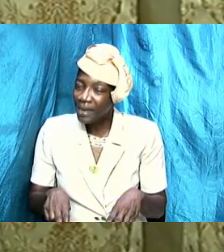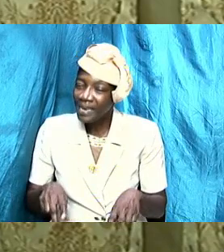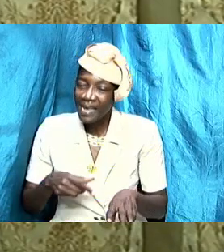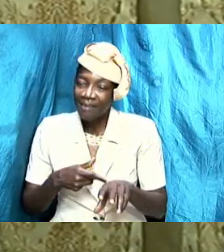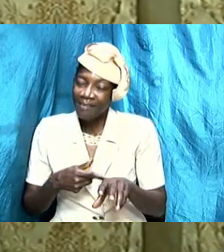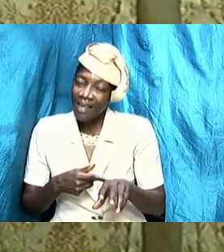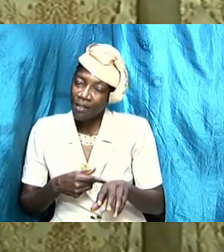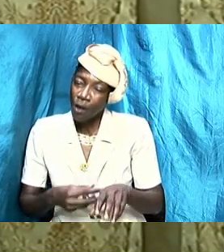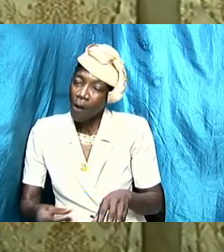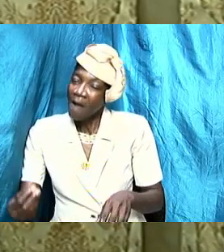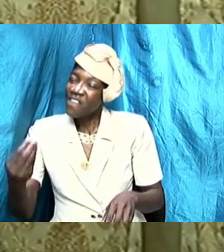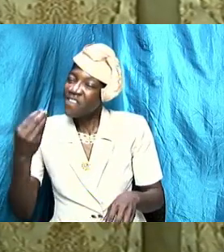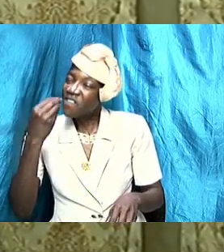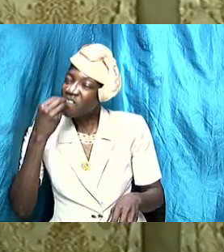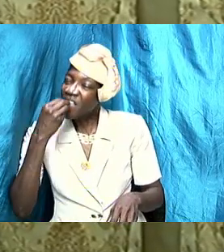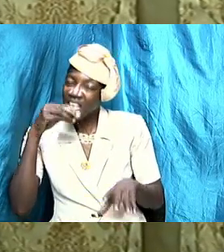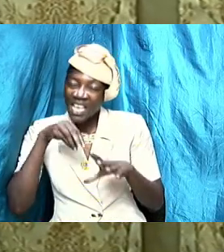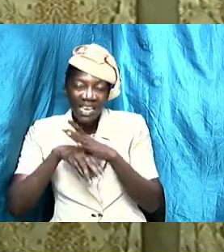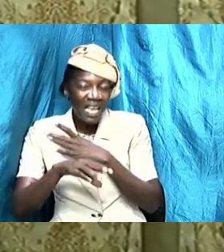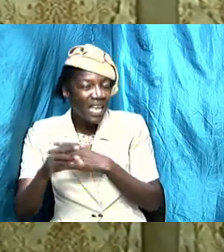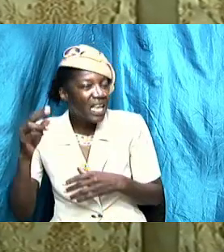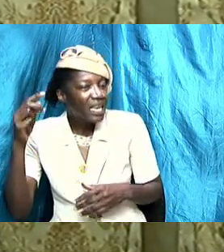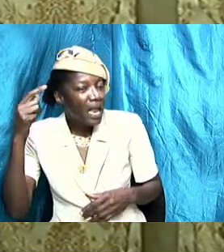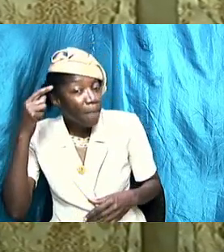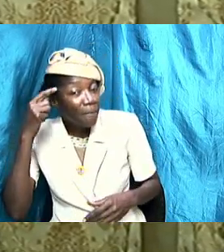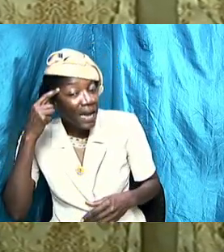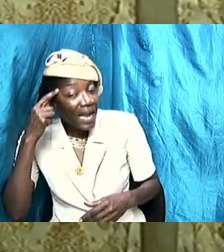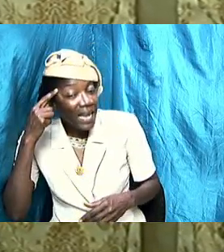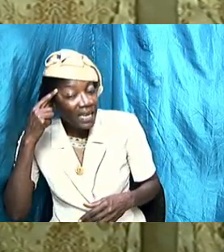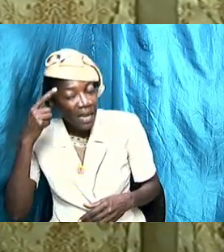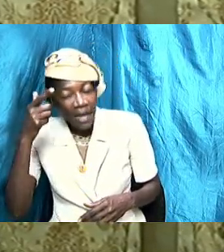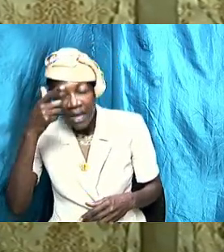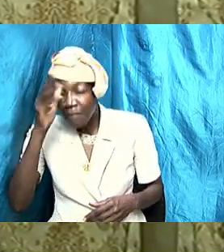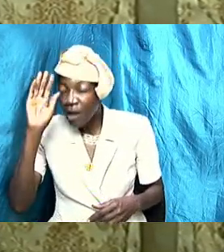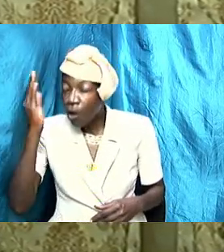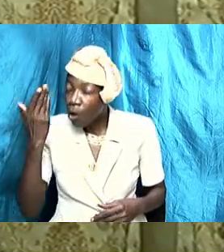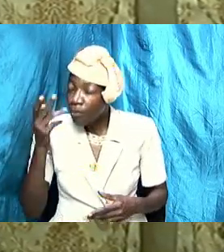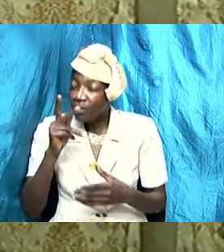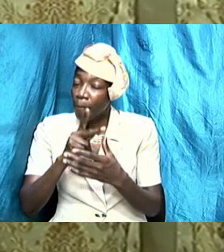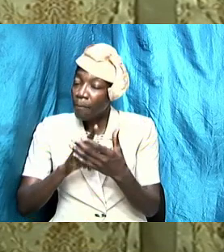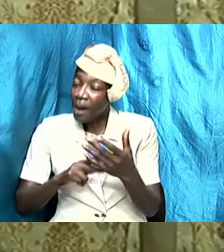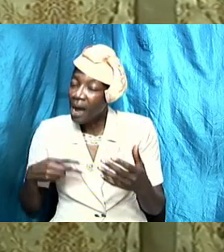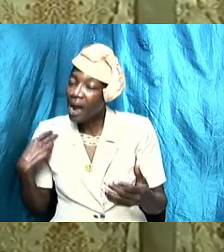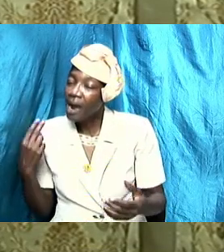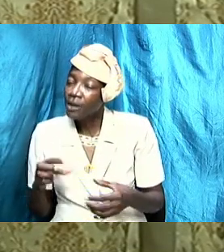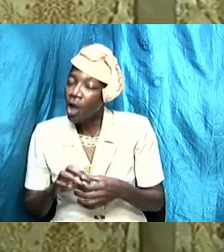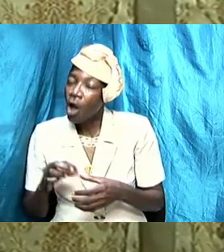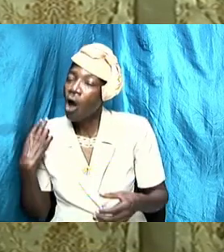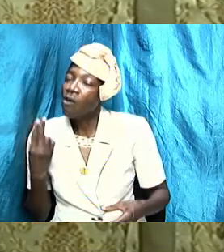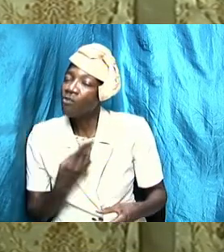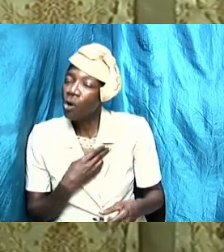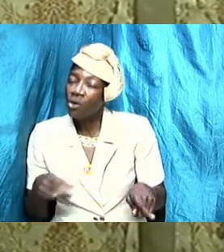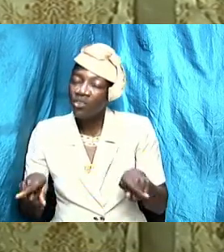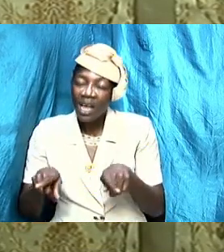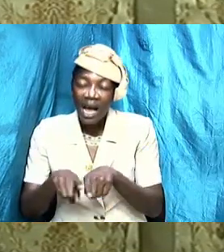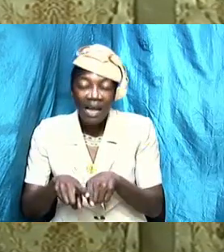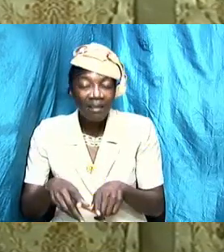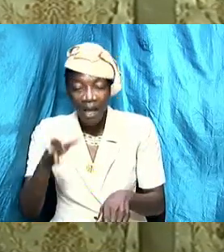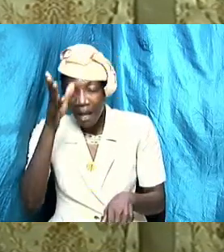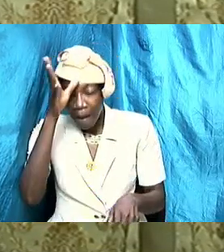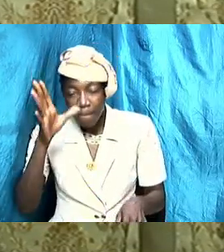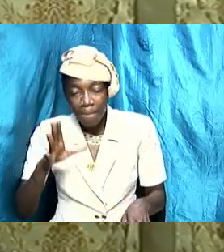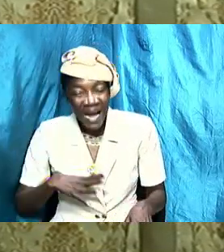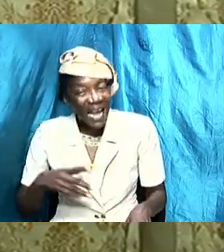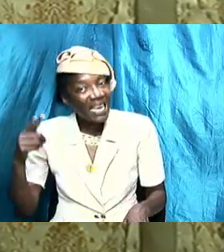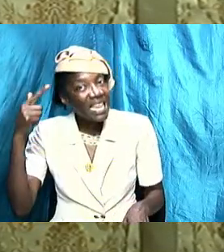our minds because it ultimately becomes a part of our being because as a man thinketh